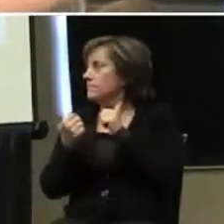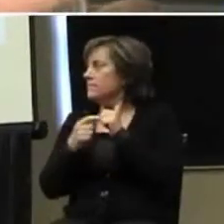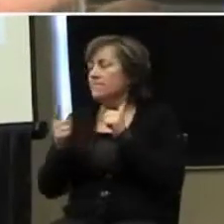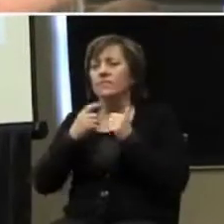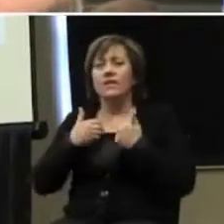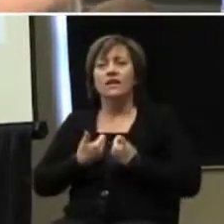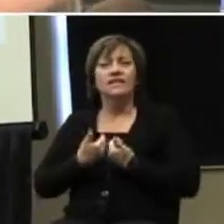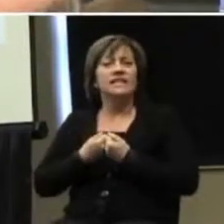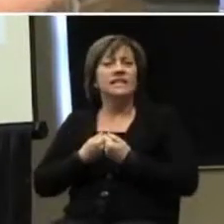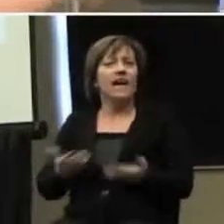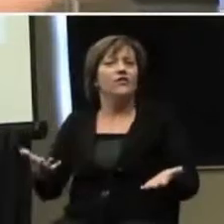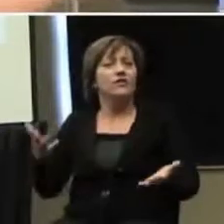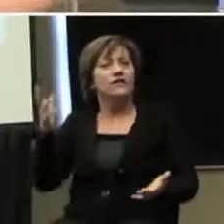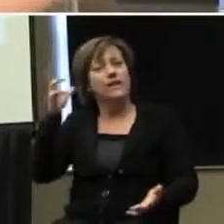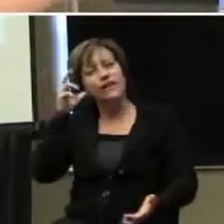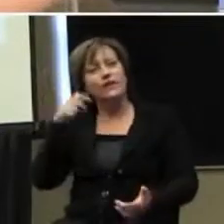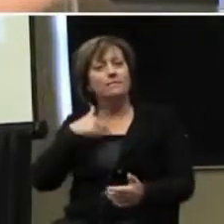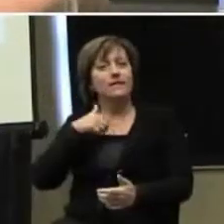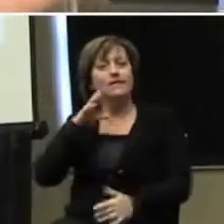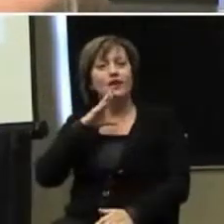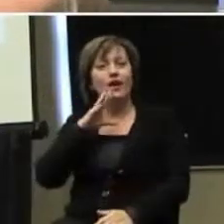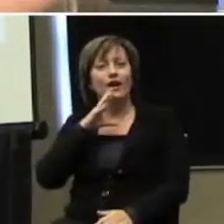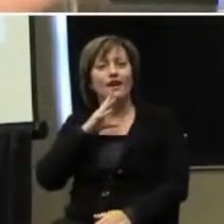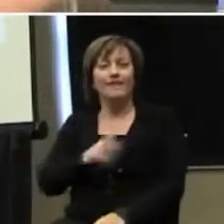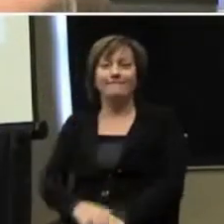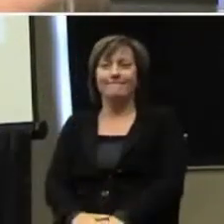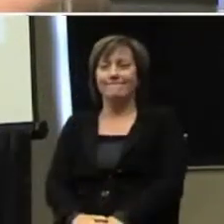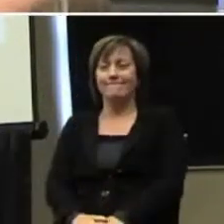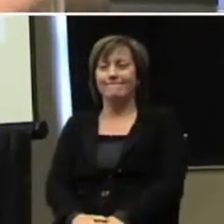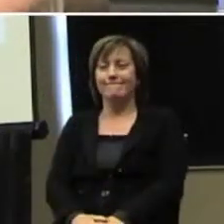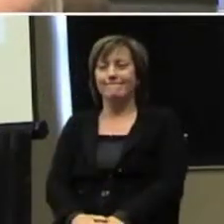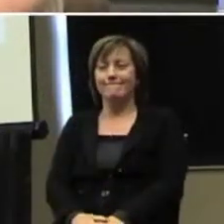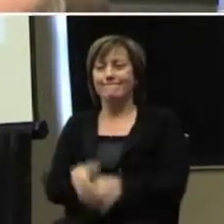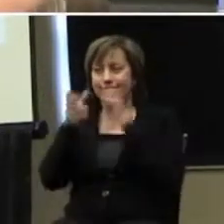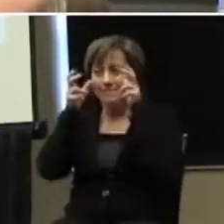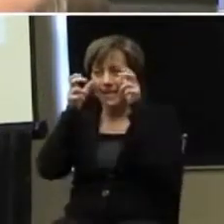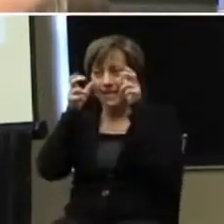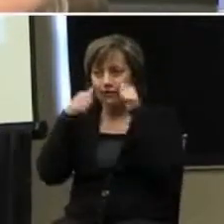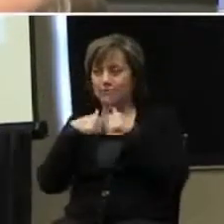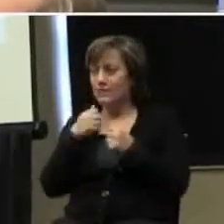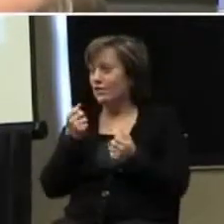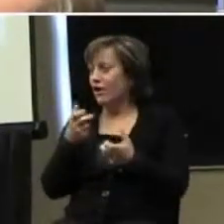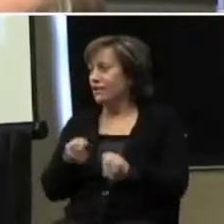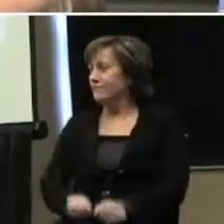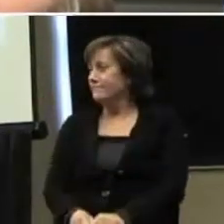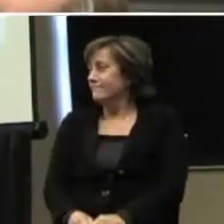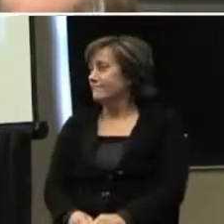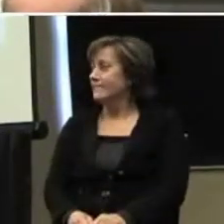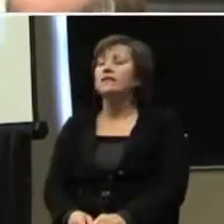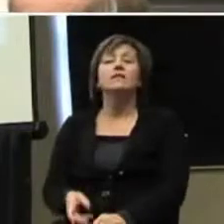generalization. We always have to train for generalization. Okay?